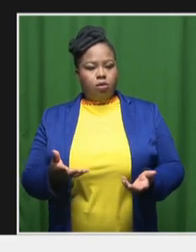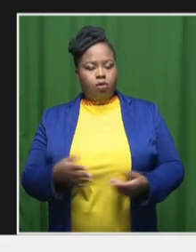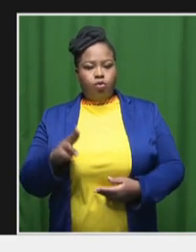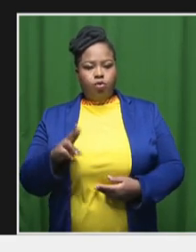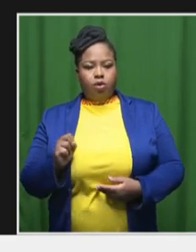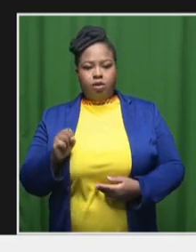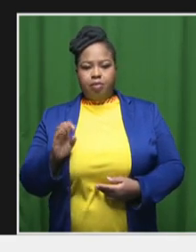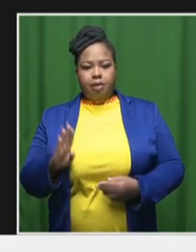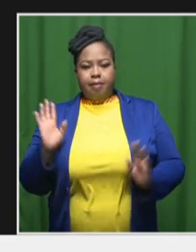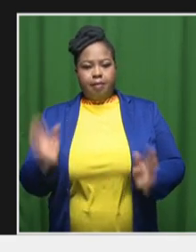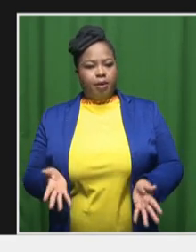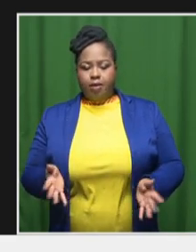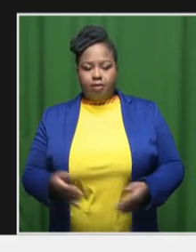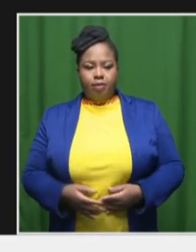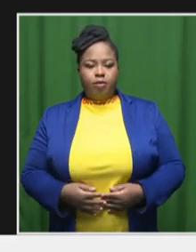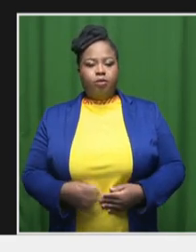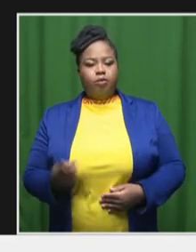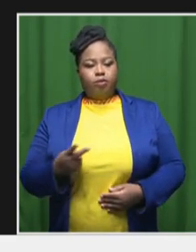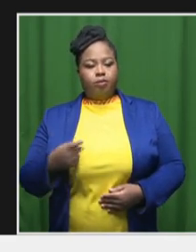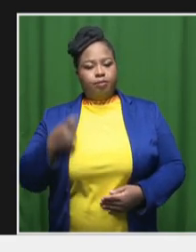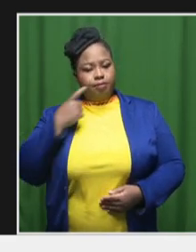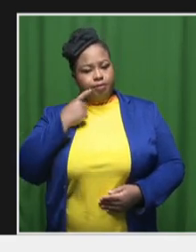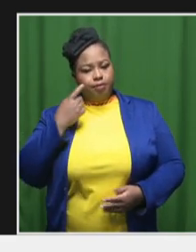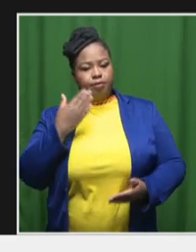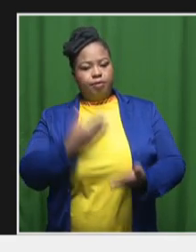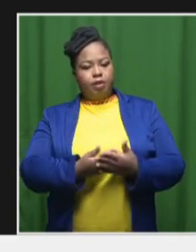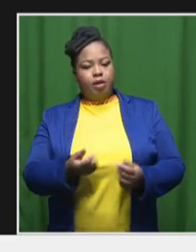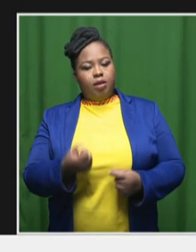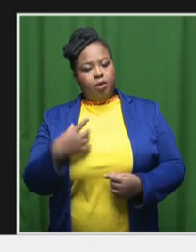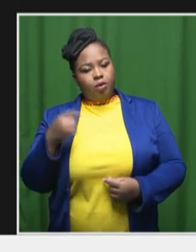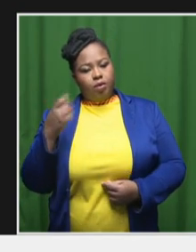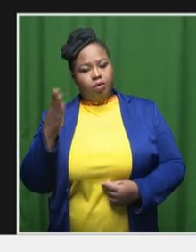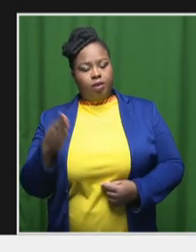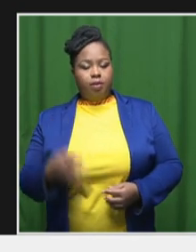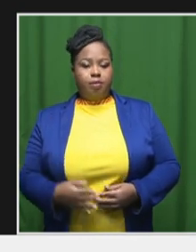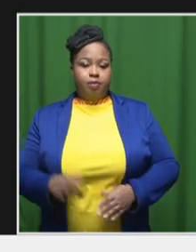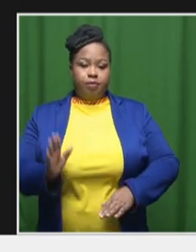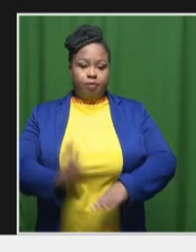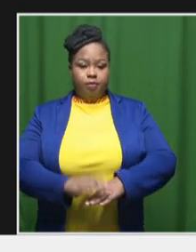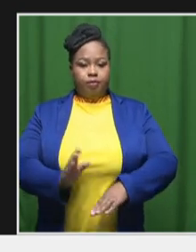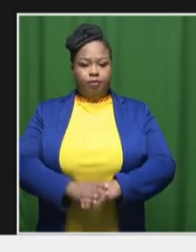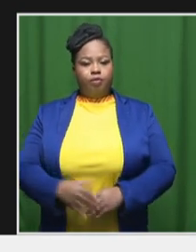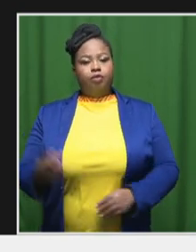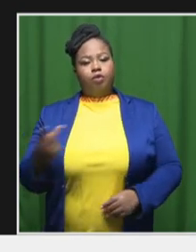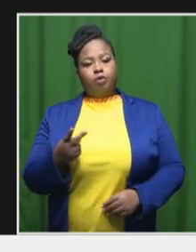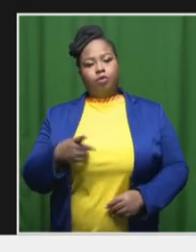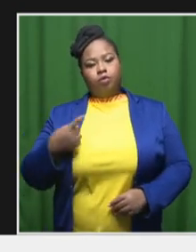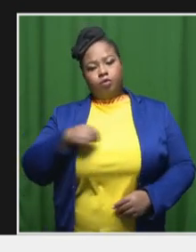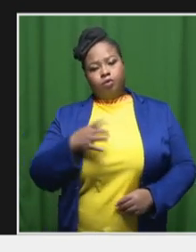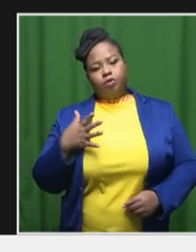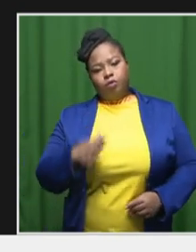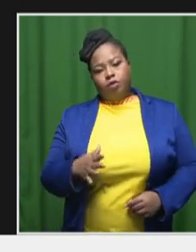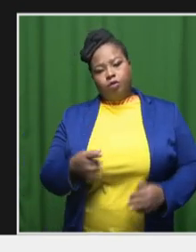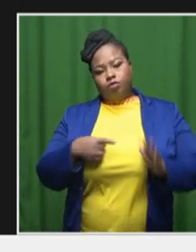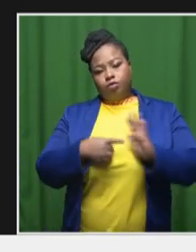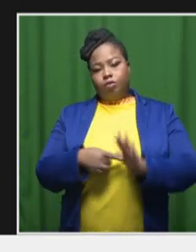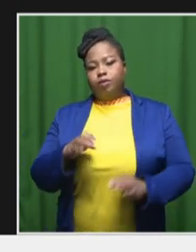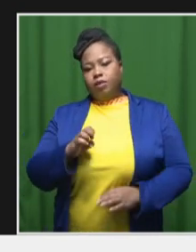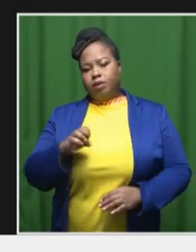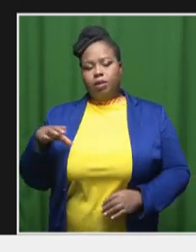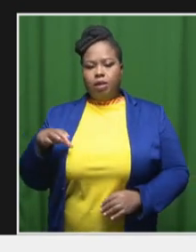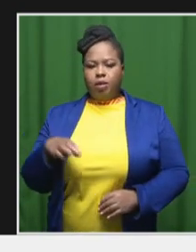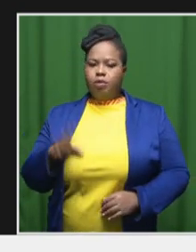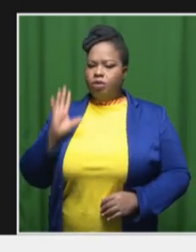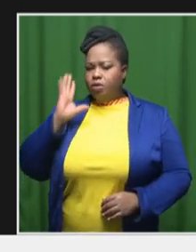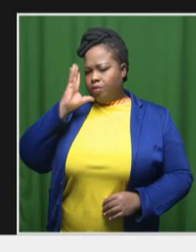USBs, but is able to. But more and more, we also want to showcase the Eastern Cape as a beautiful and